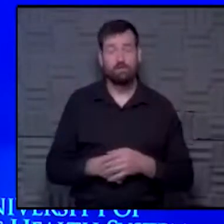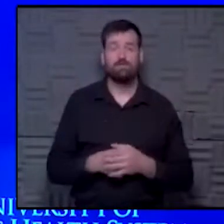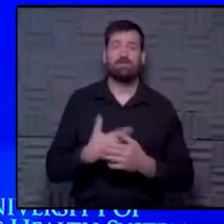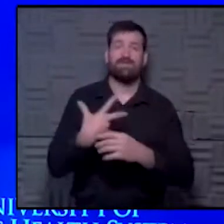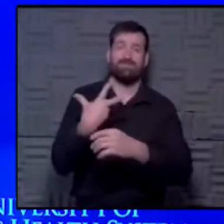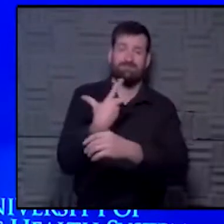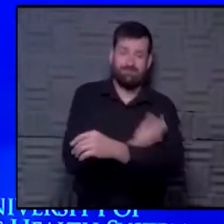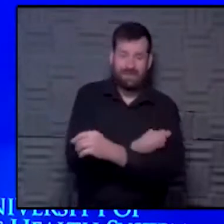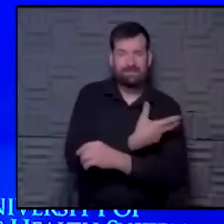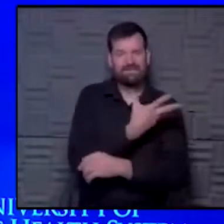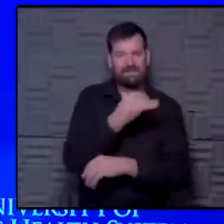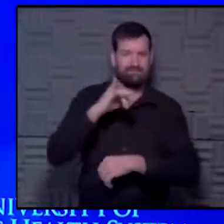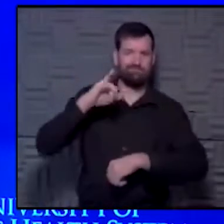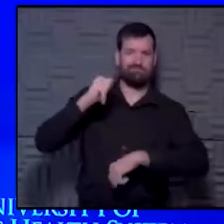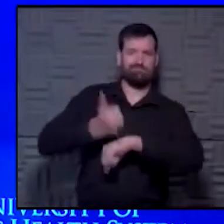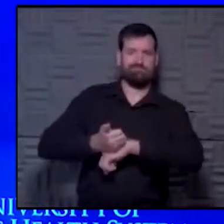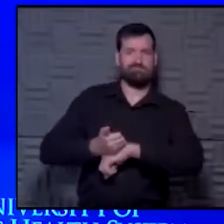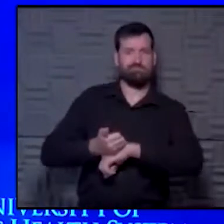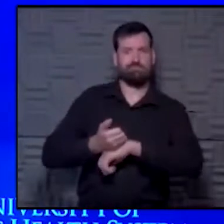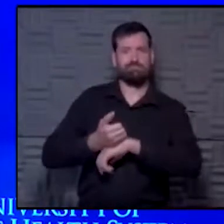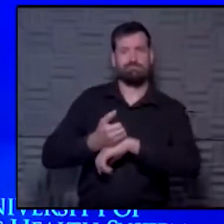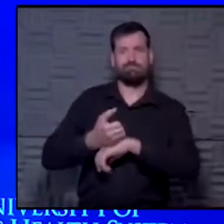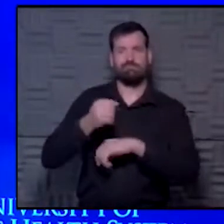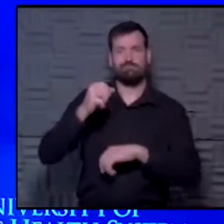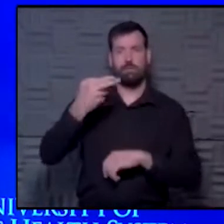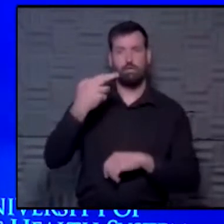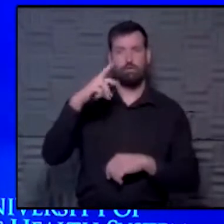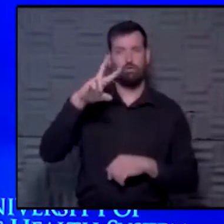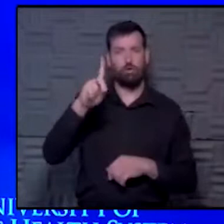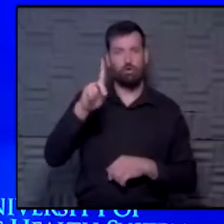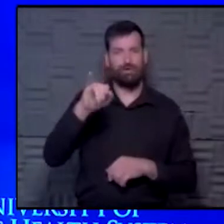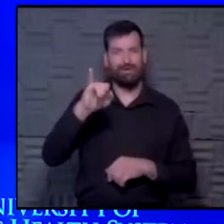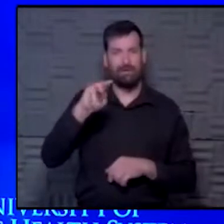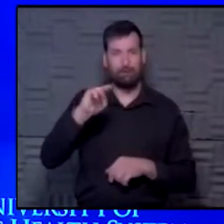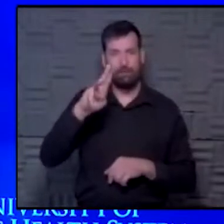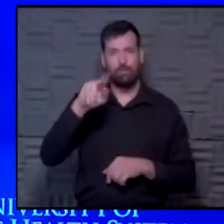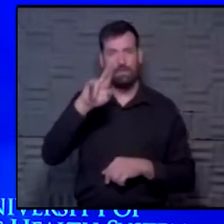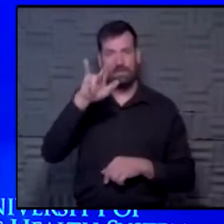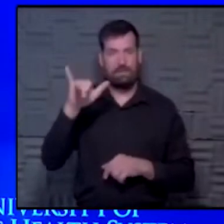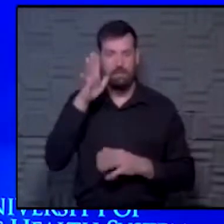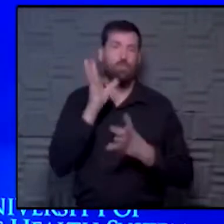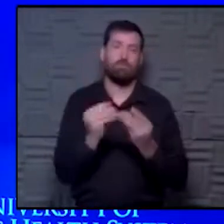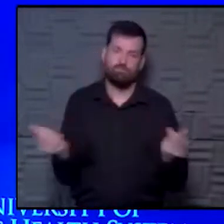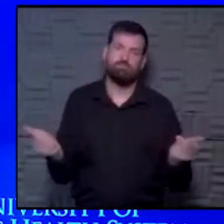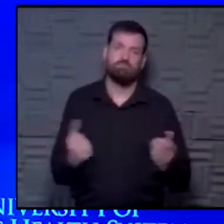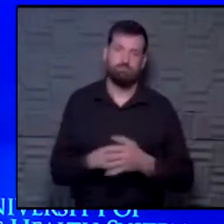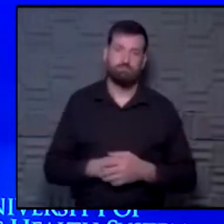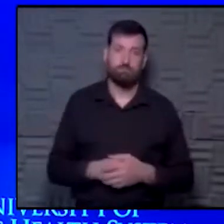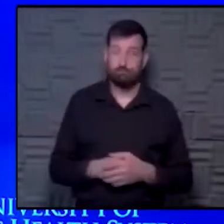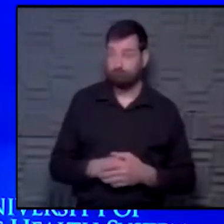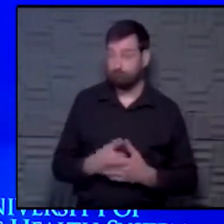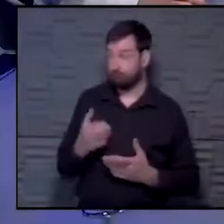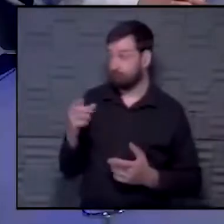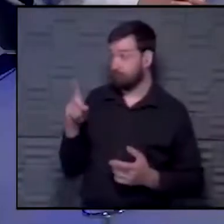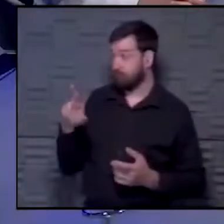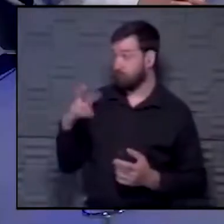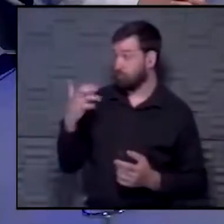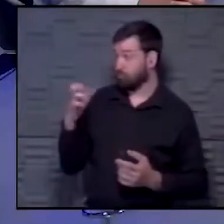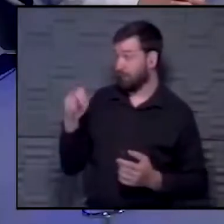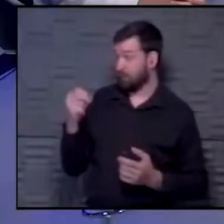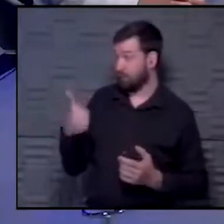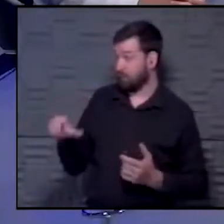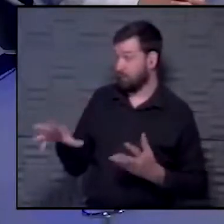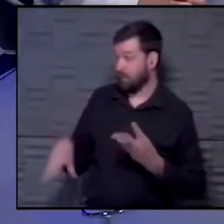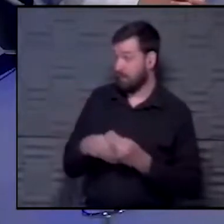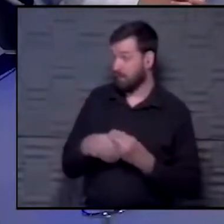vaccinated and establishing population-based immunity is what gets us out of this thing. I don't know. Dr. Chen, anything to add? Yeah.